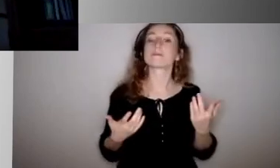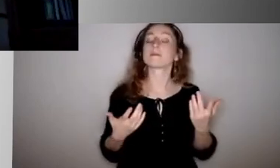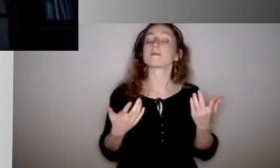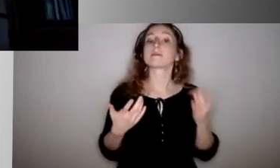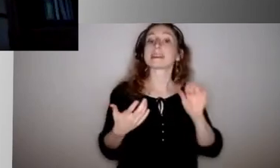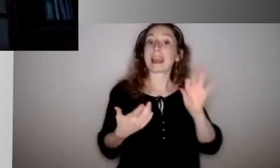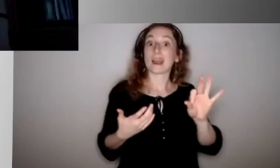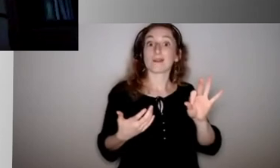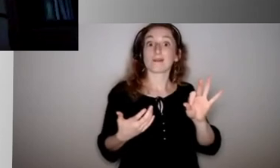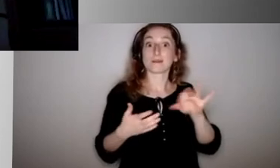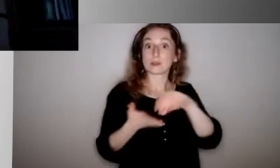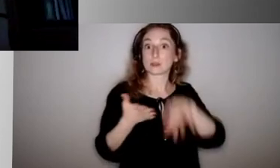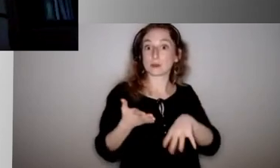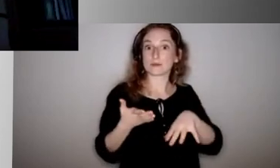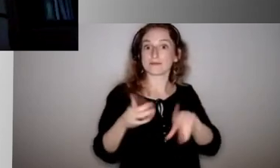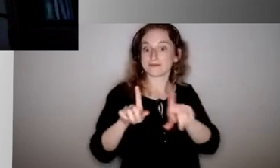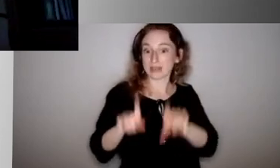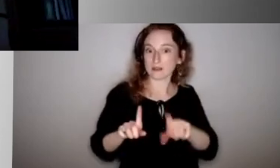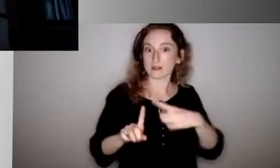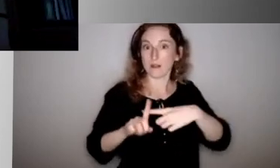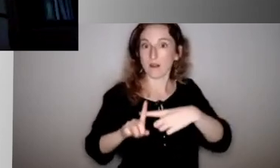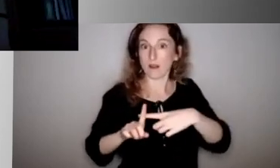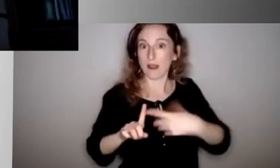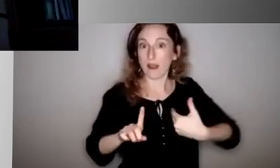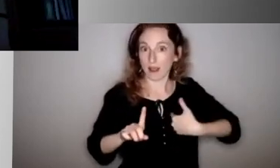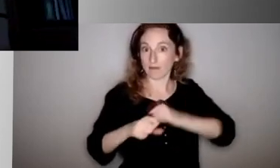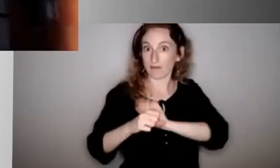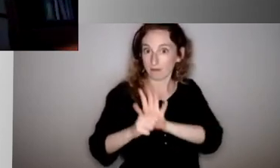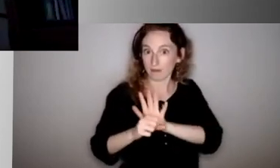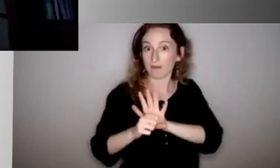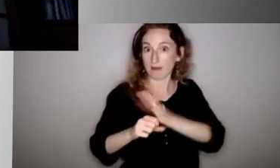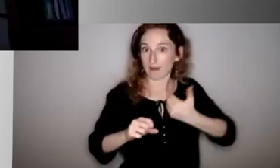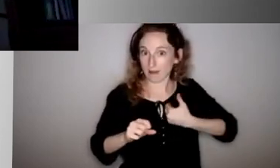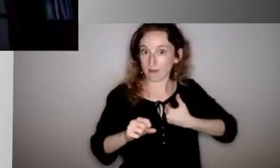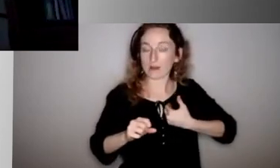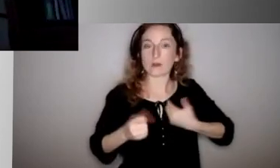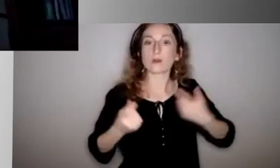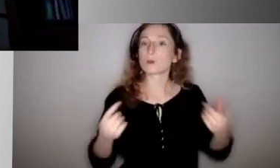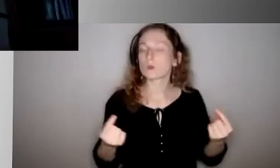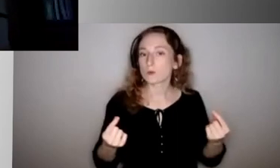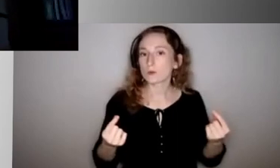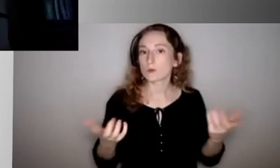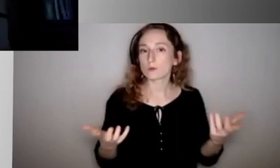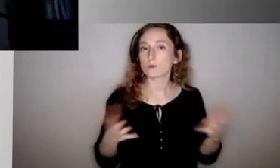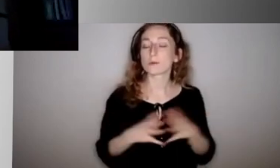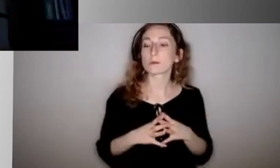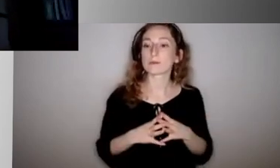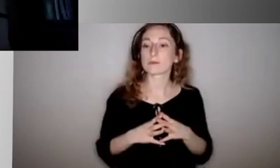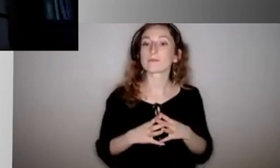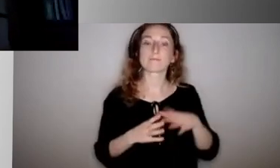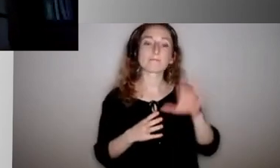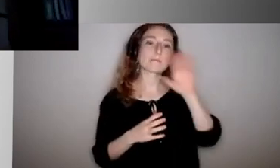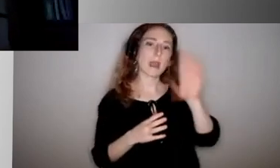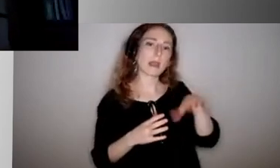I know there are different kinds of contact tracing plans schools are putting in place. Superintendent Butts,